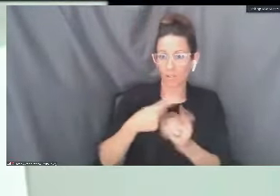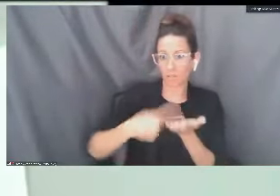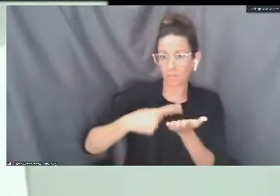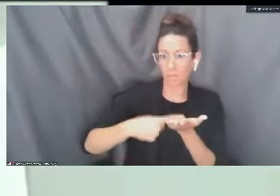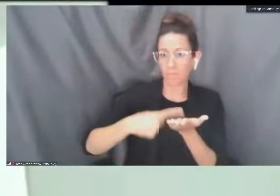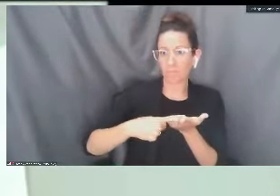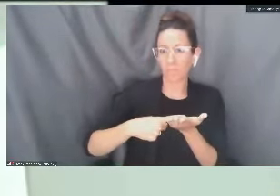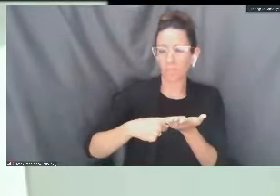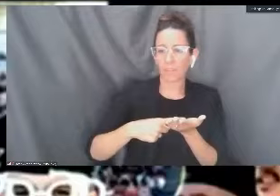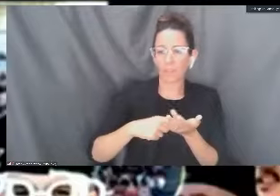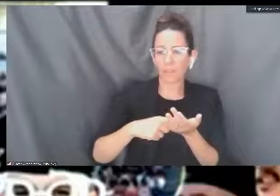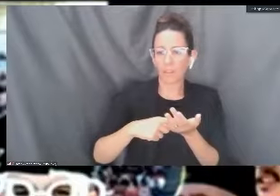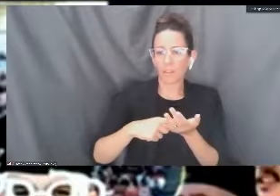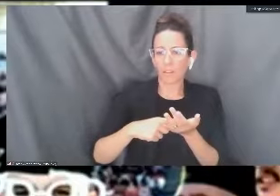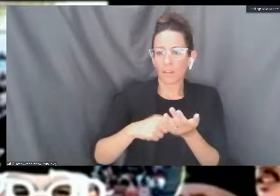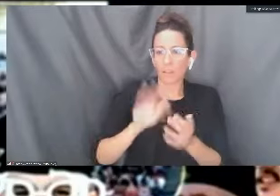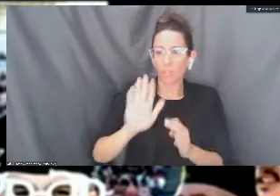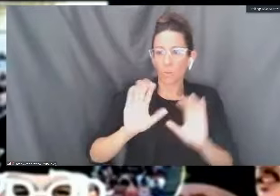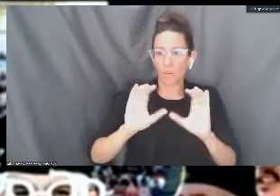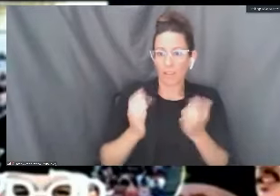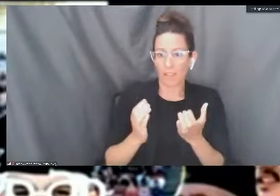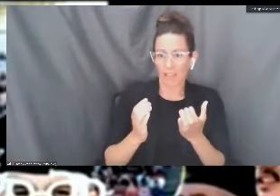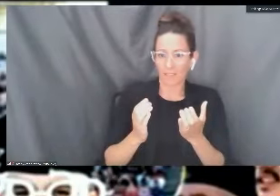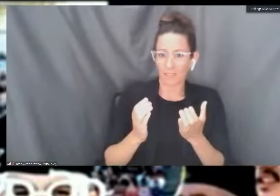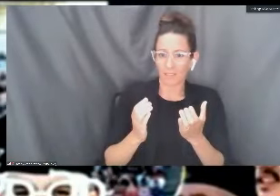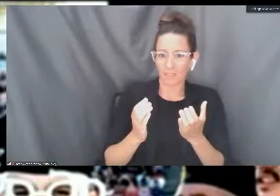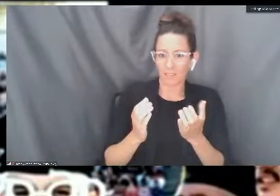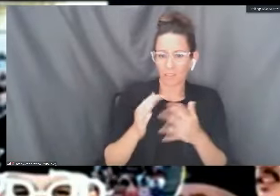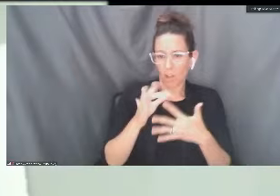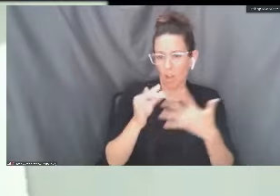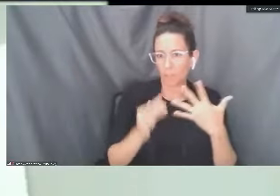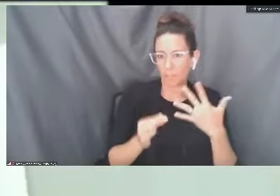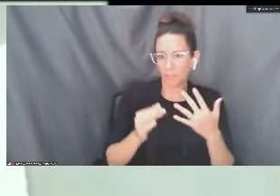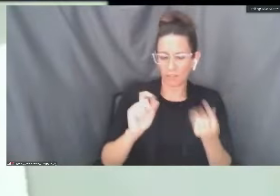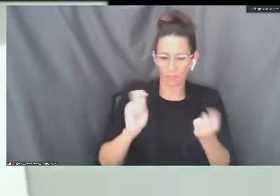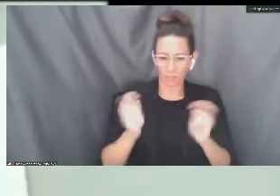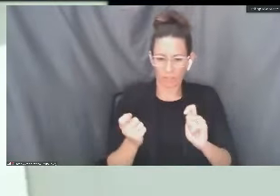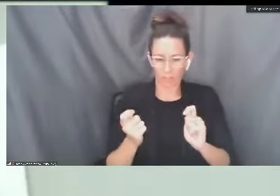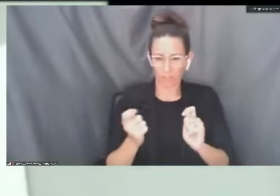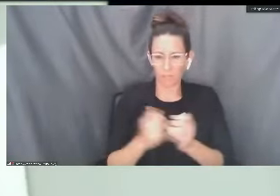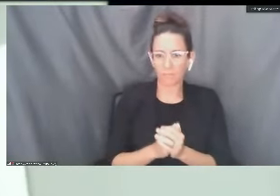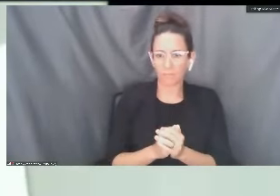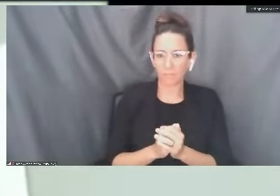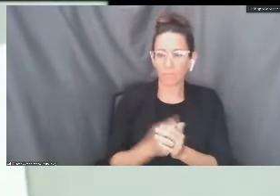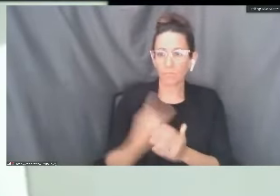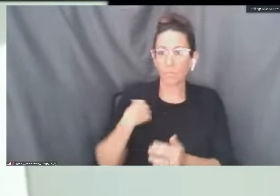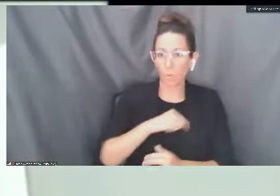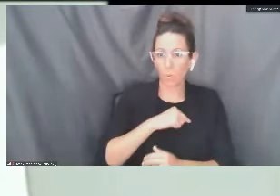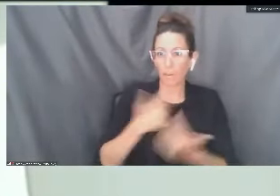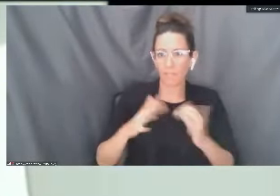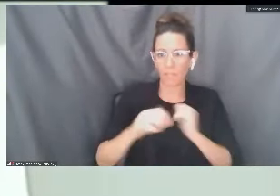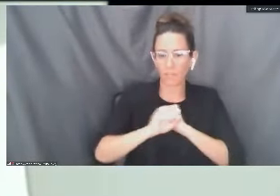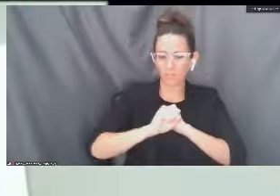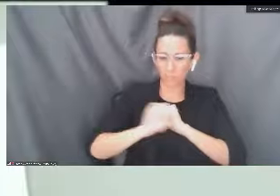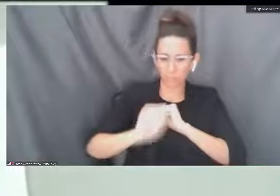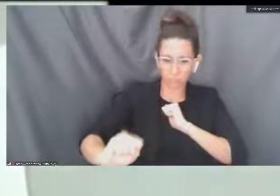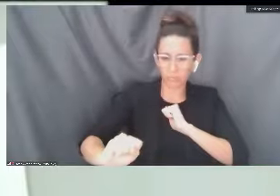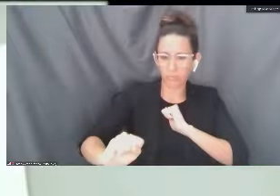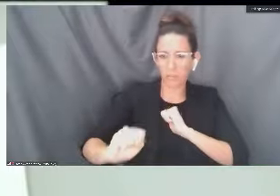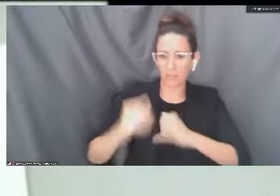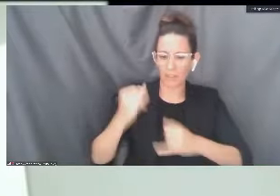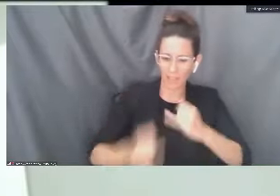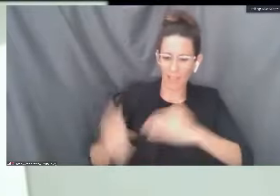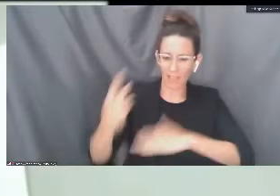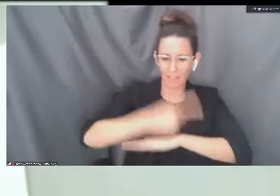your class, right, or changing your options. So we've extended the deadline for pass no pass and